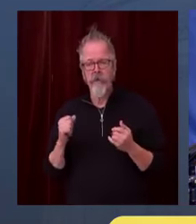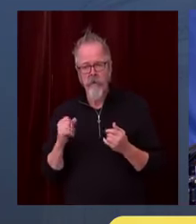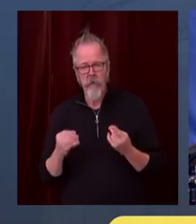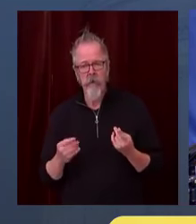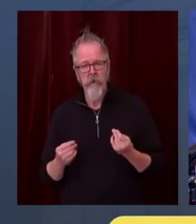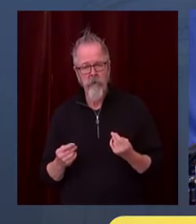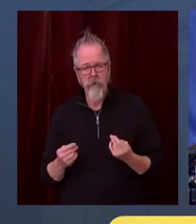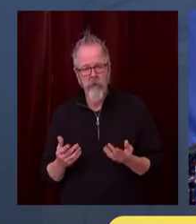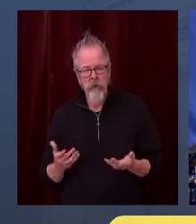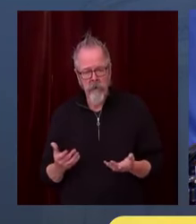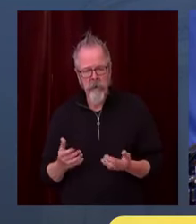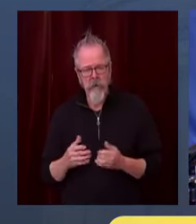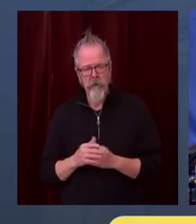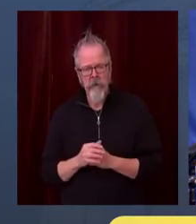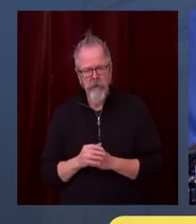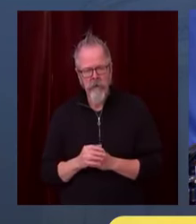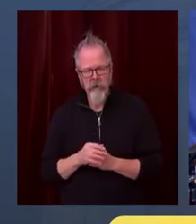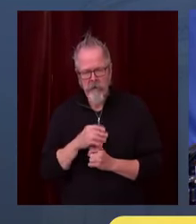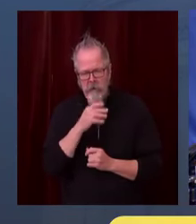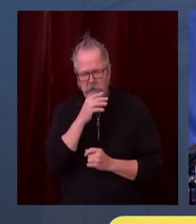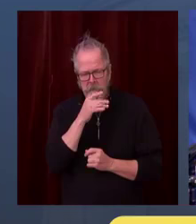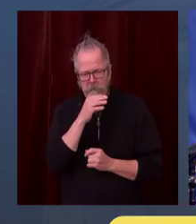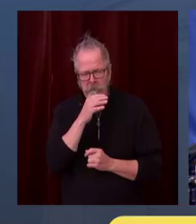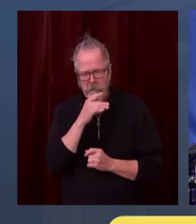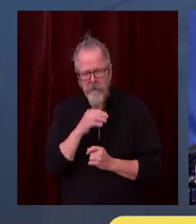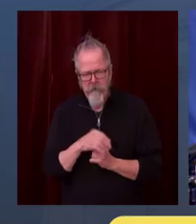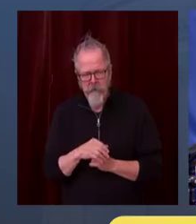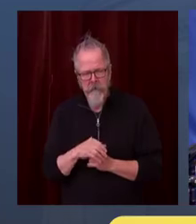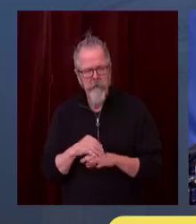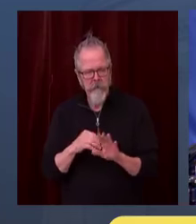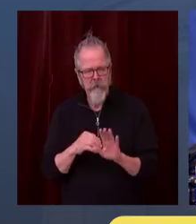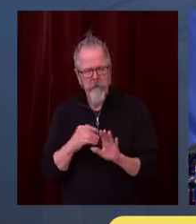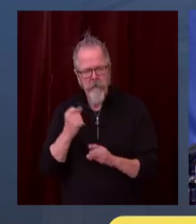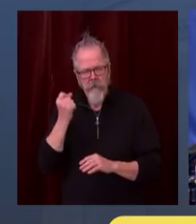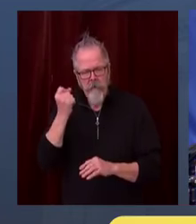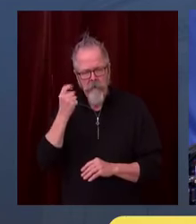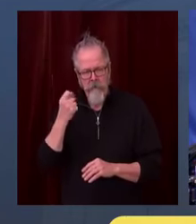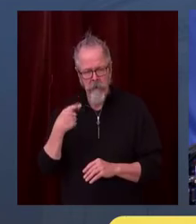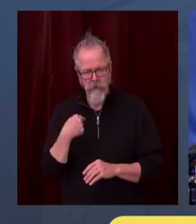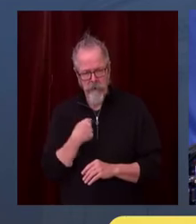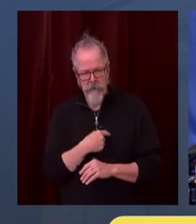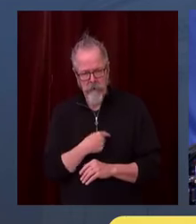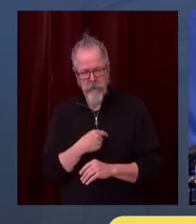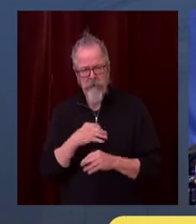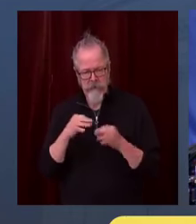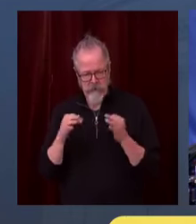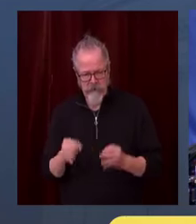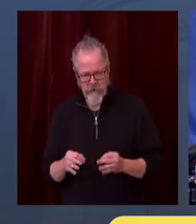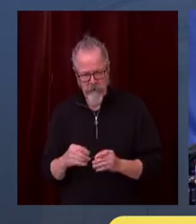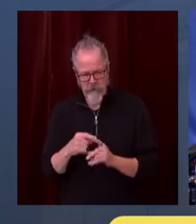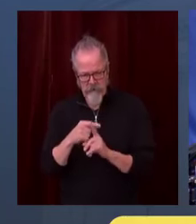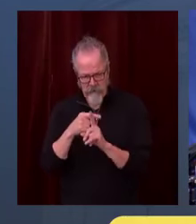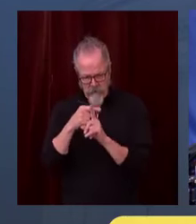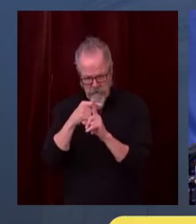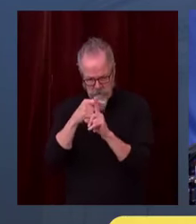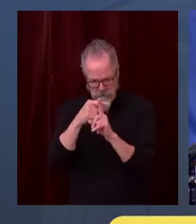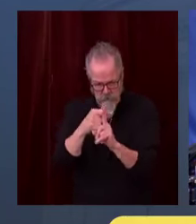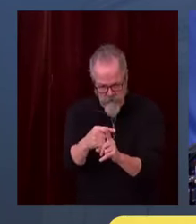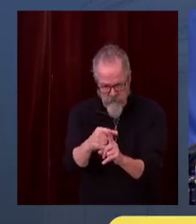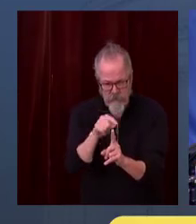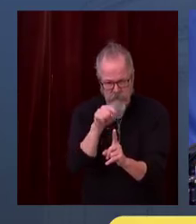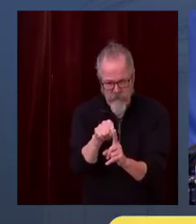unmasked interaction inside with close work or transmission going on.